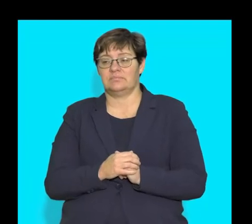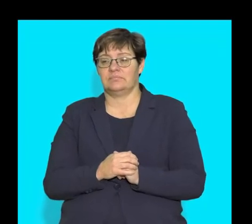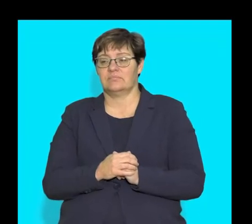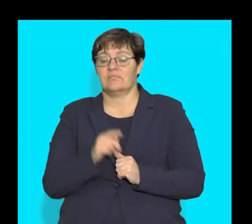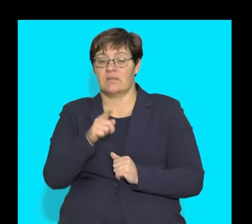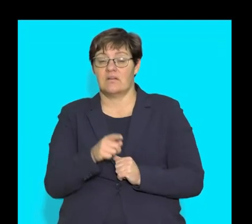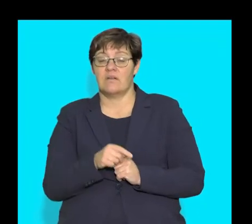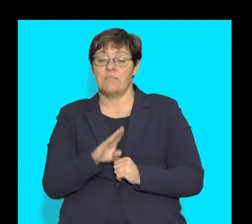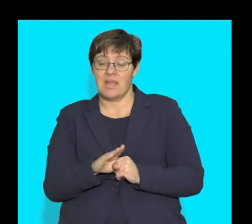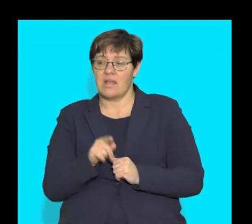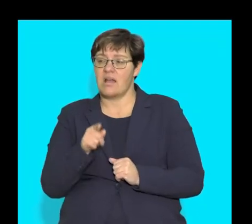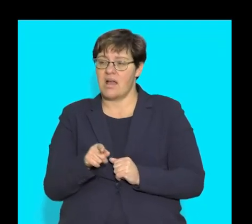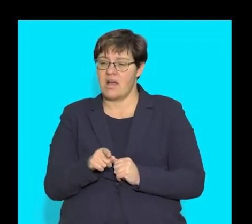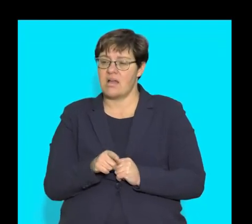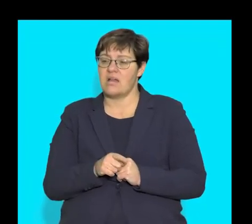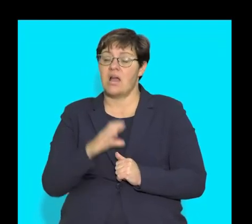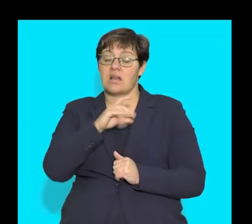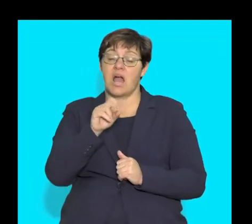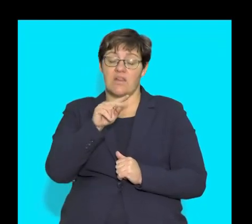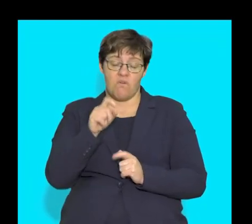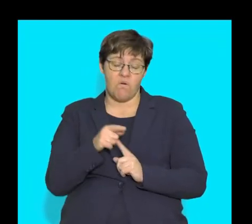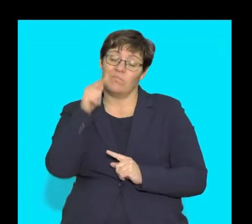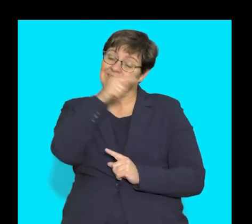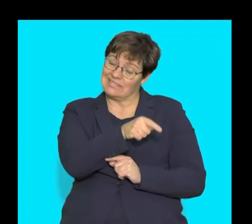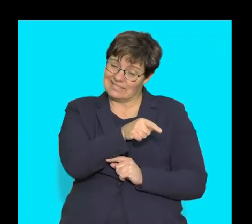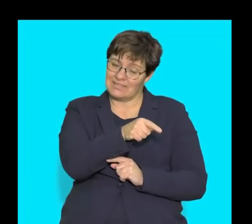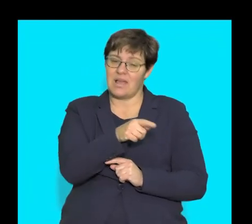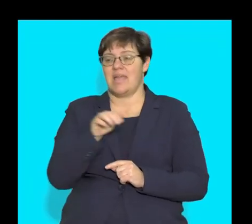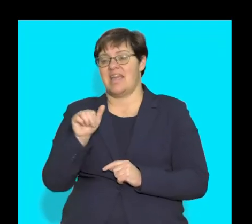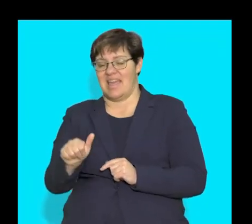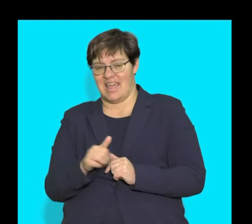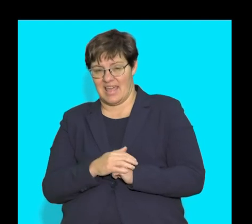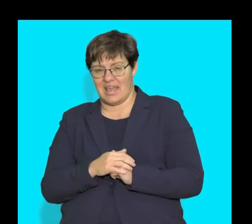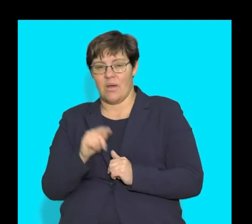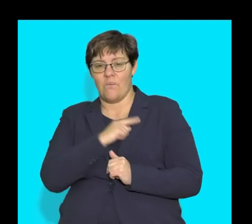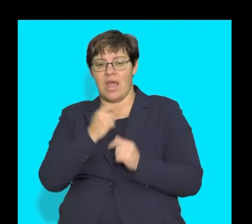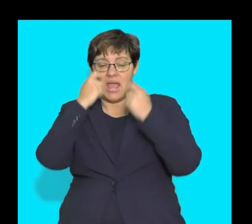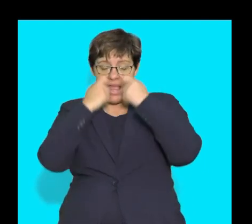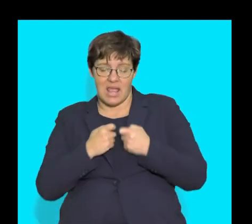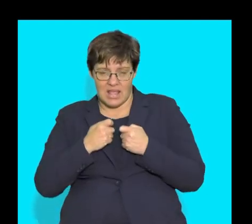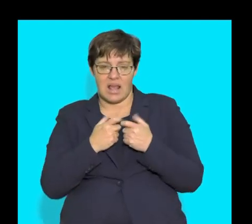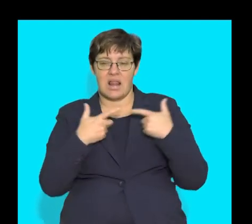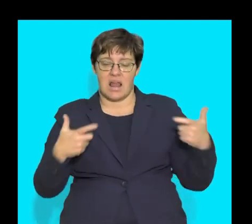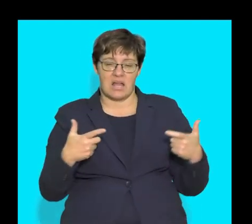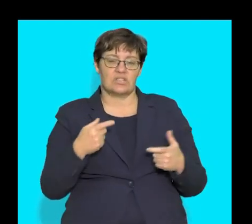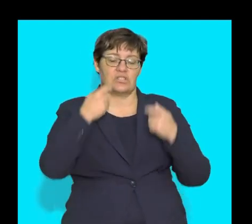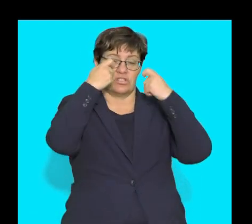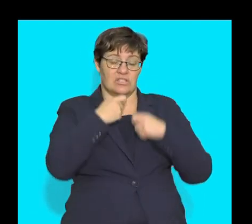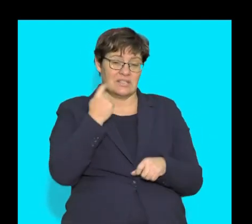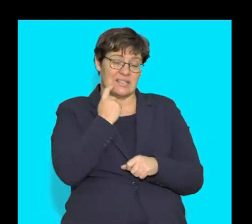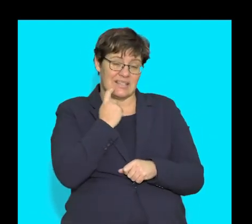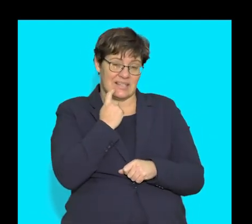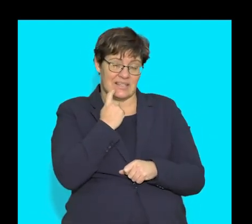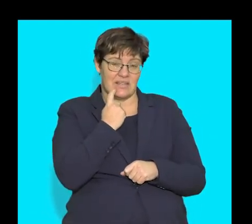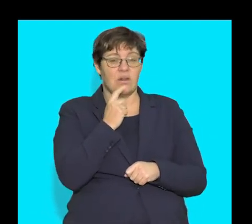herbivore. The next question points to the carnivore, and as I mentioned, the giveaway for this individual is the